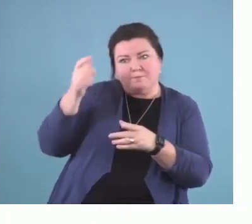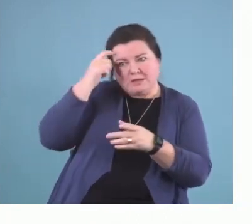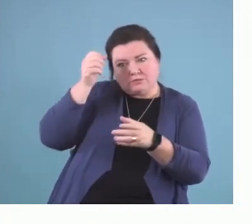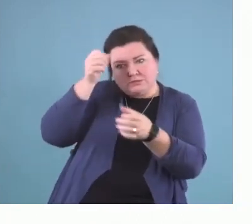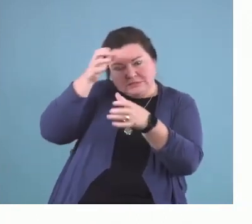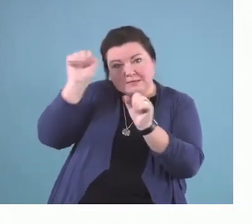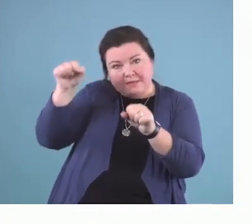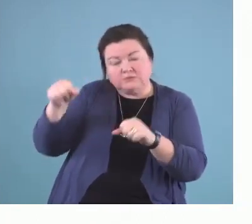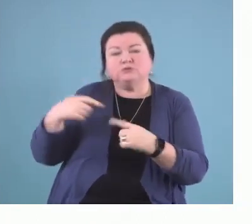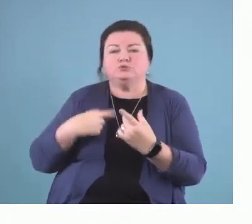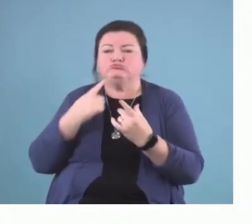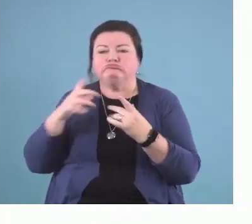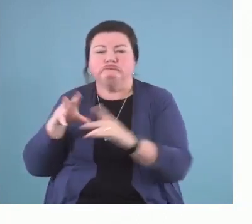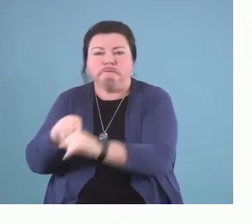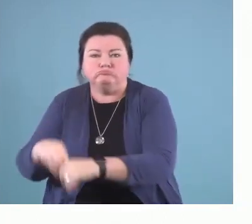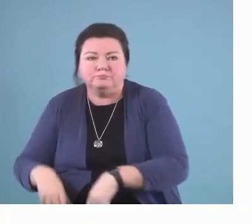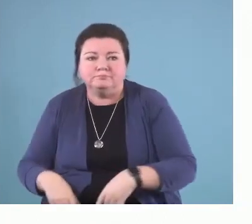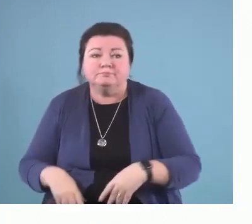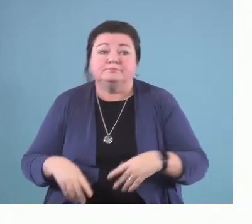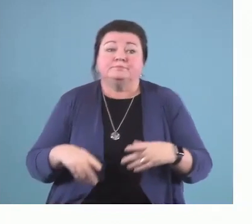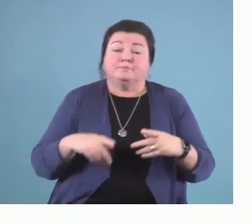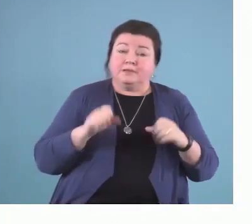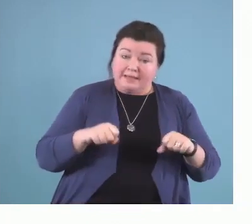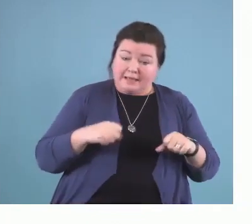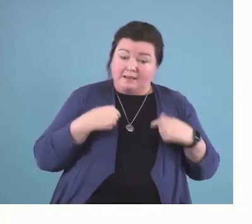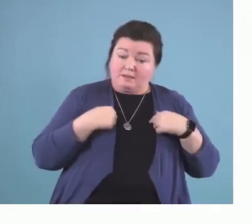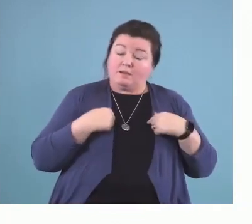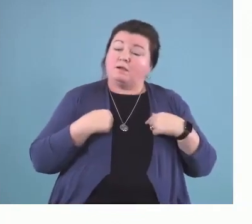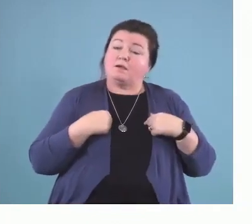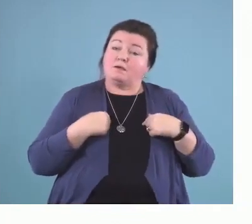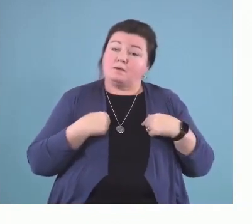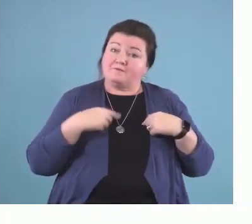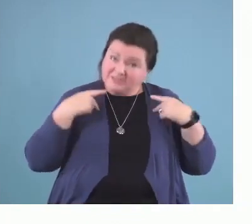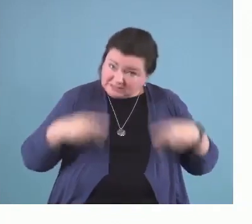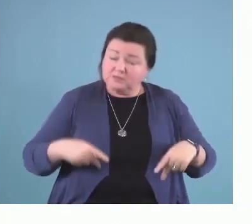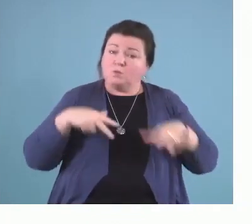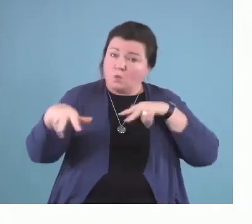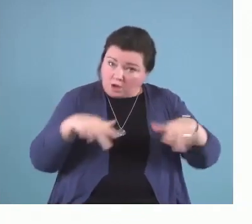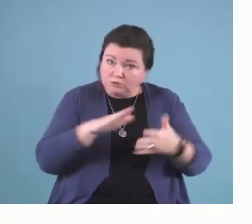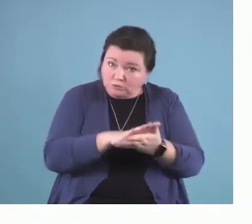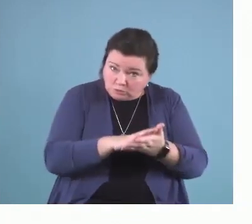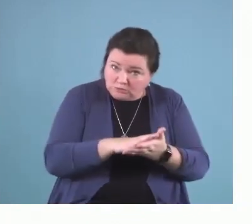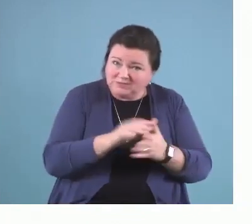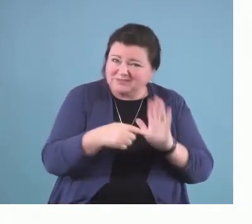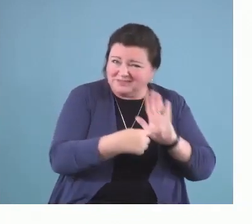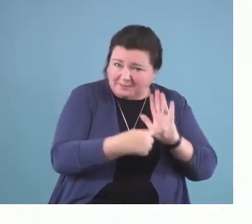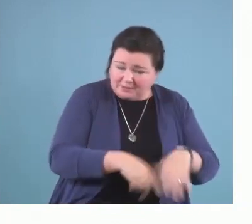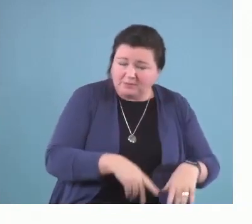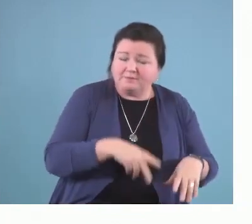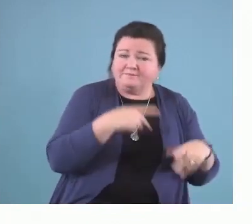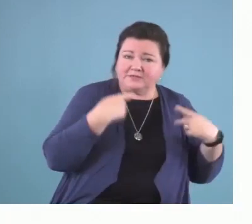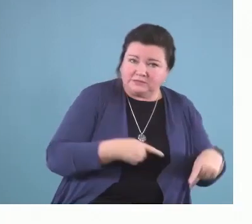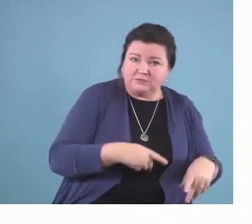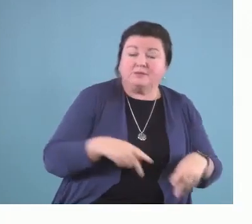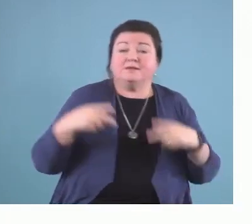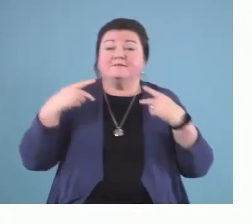Having the required physical ability to walk to school is an example of capability. Social and physical opportunity